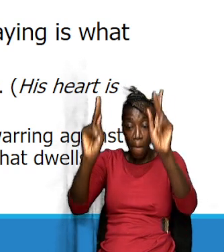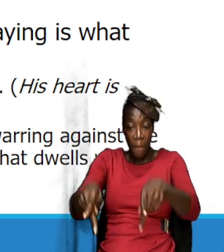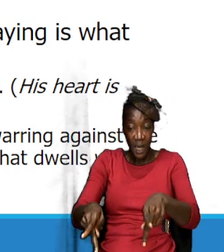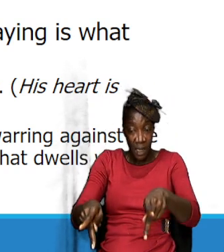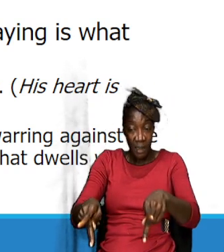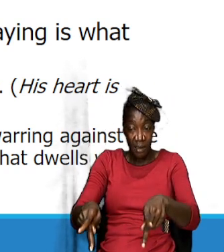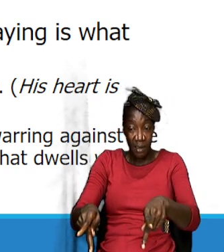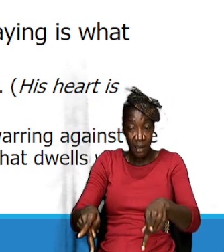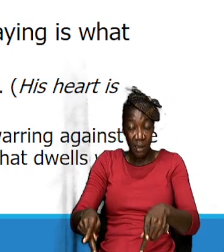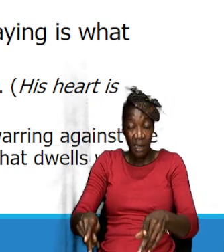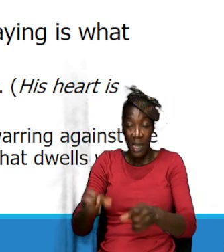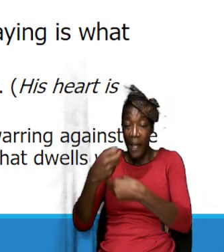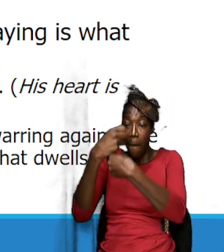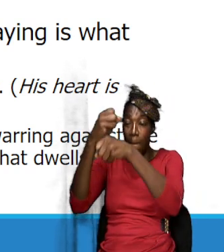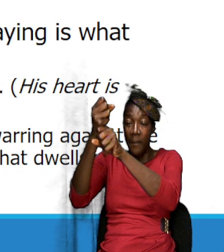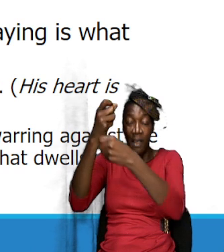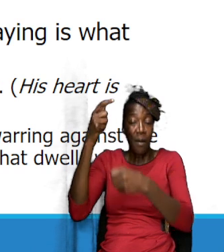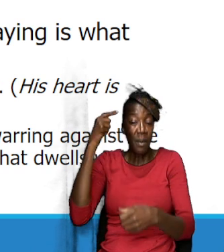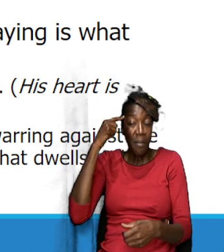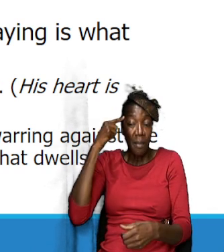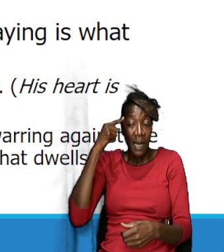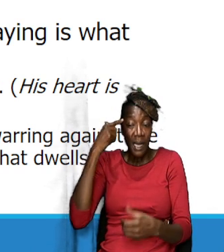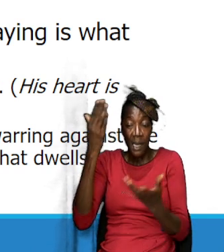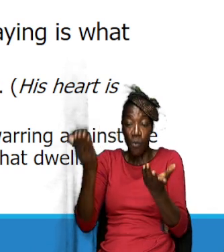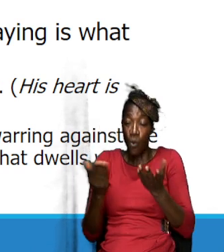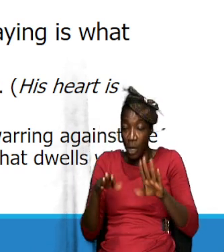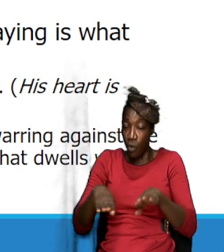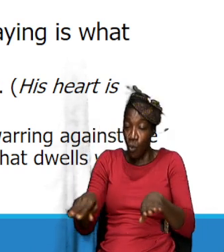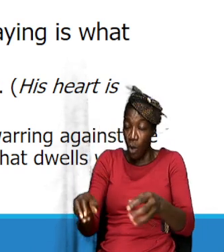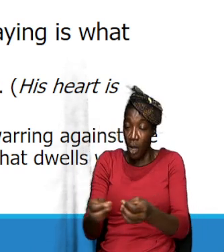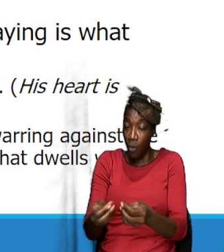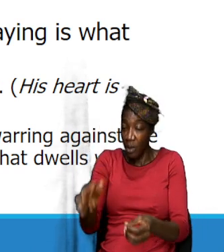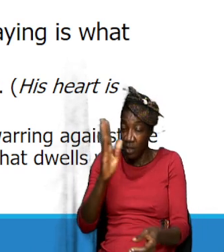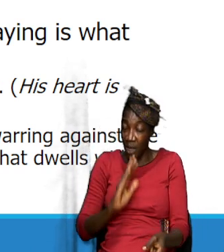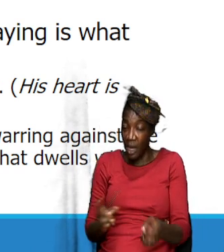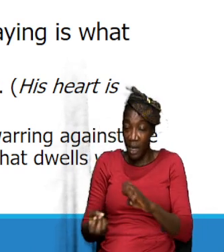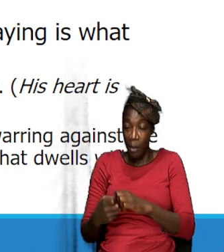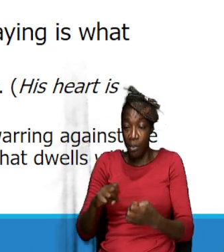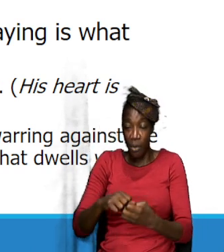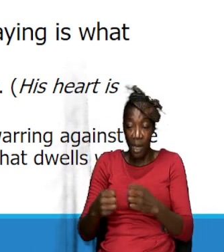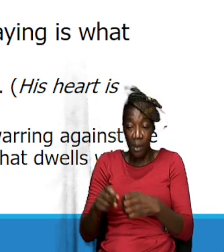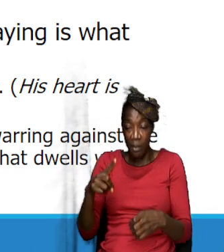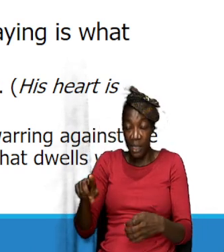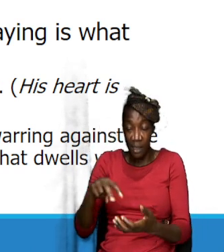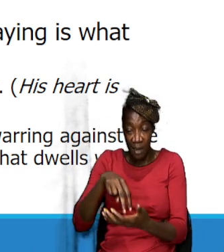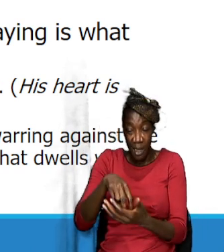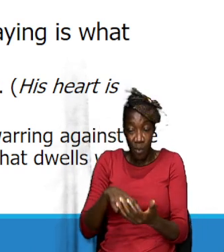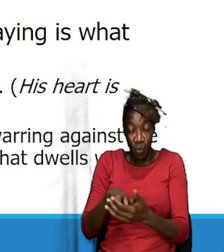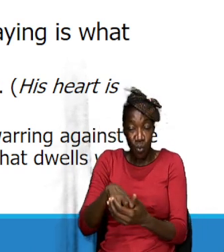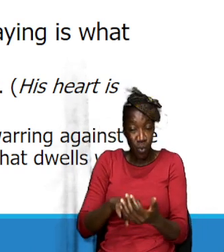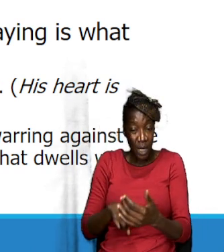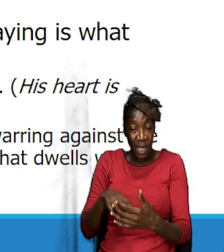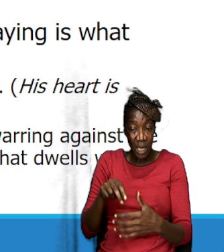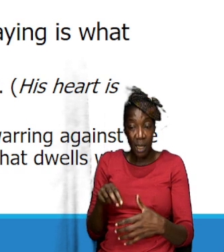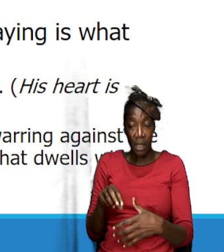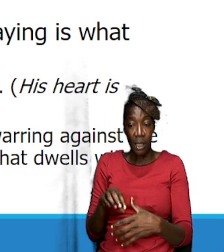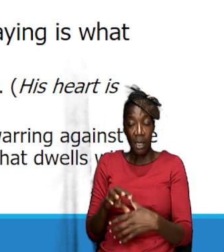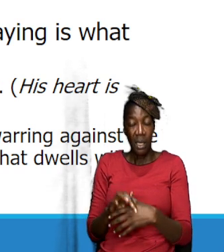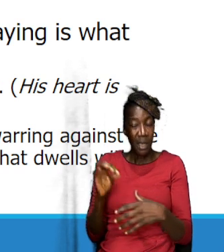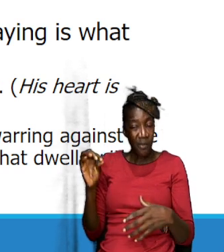he may already make up in his mind that he want to walk with God the problem he's having is that he's weak in the flesh have you ever